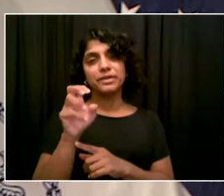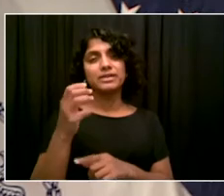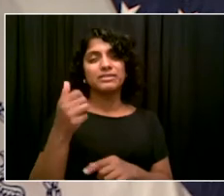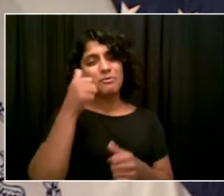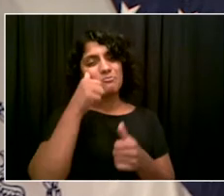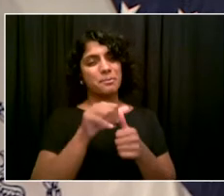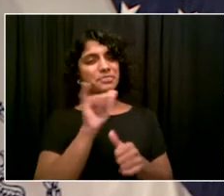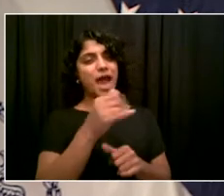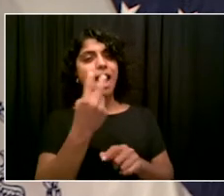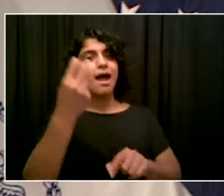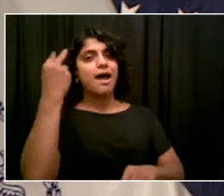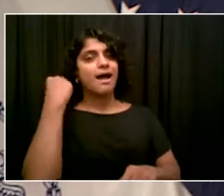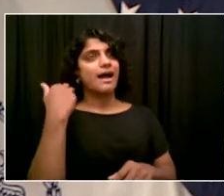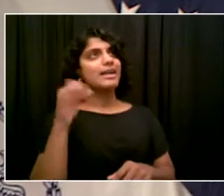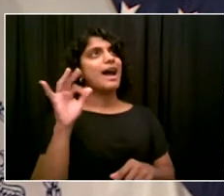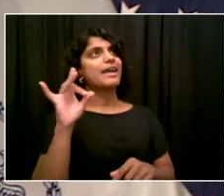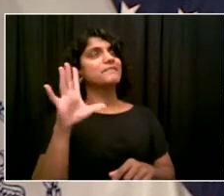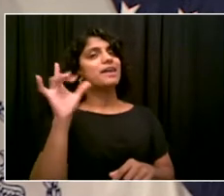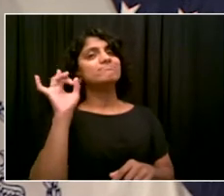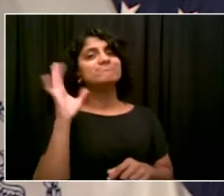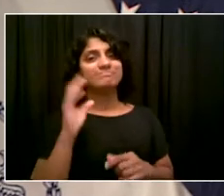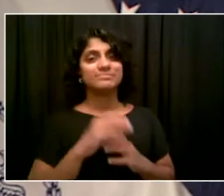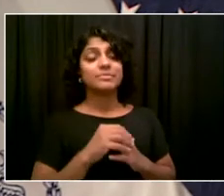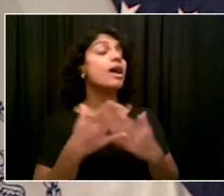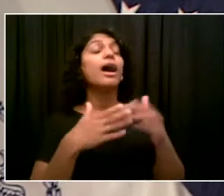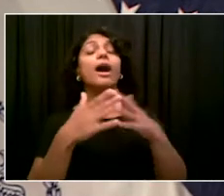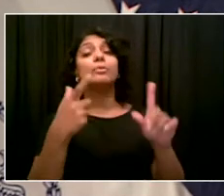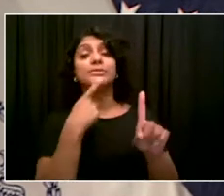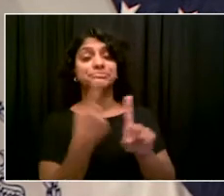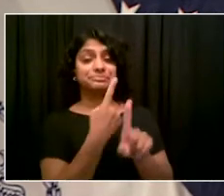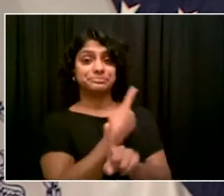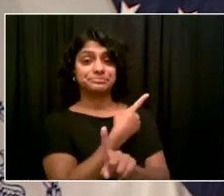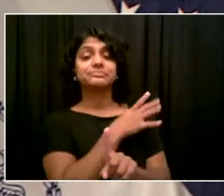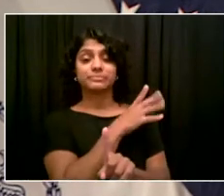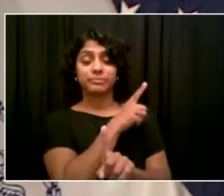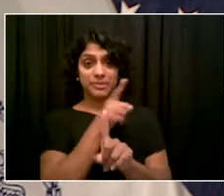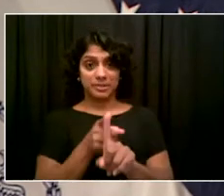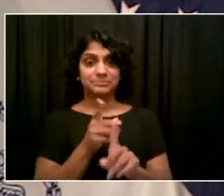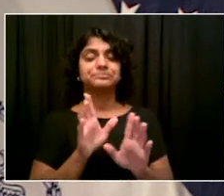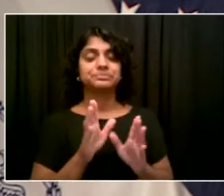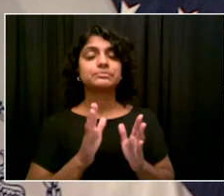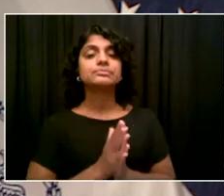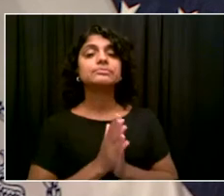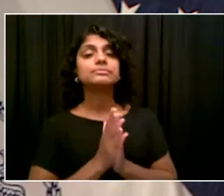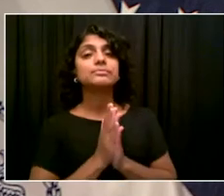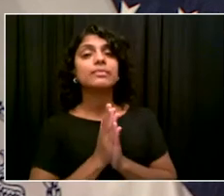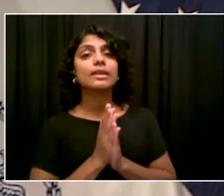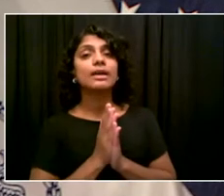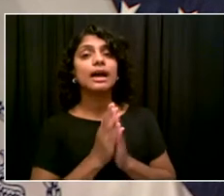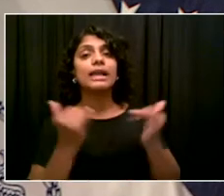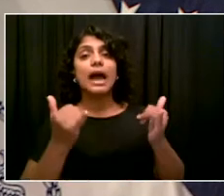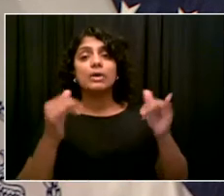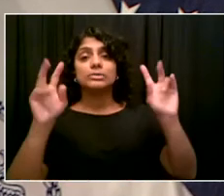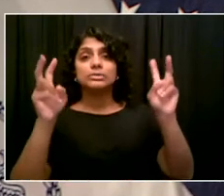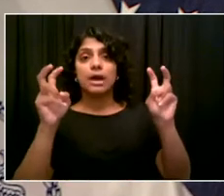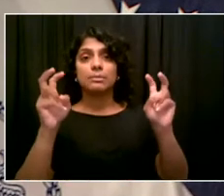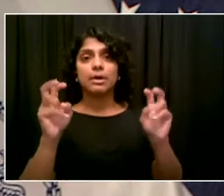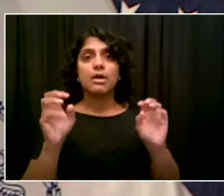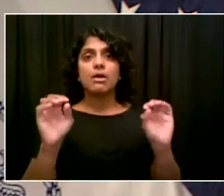of Buildings announcement of a zero-tolerance policy over worker safety violations. They did a safety sweep.